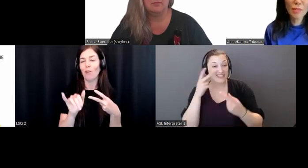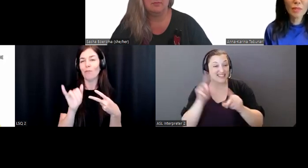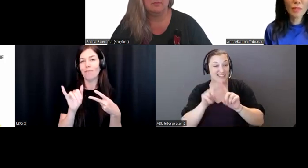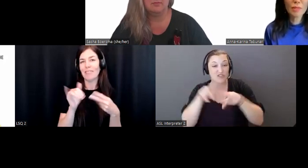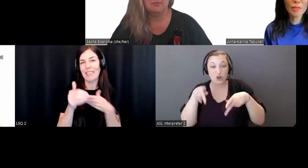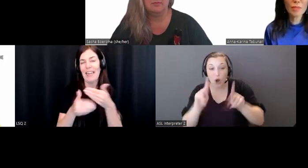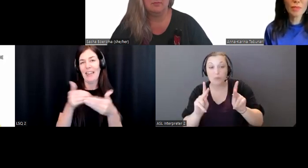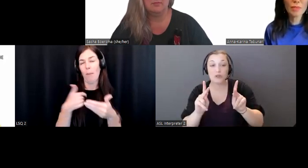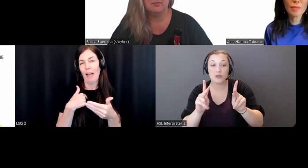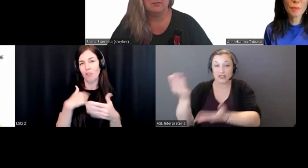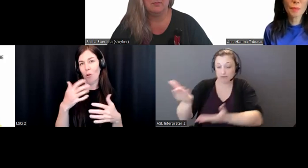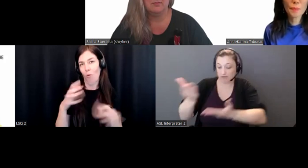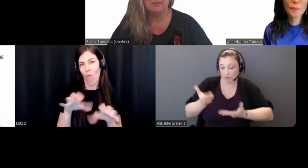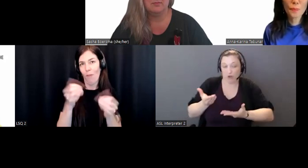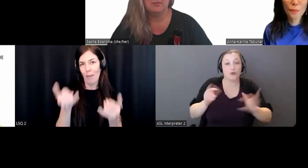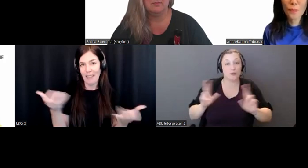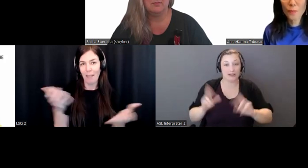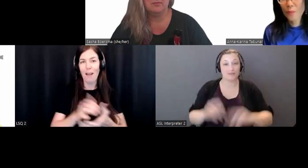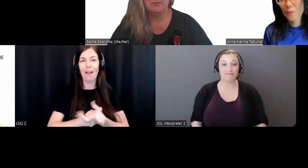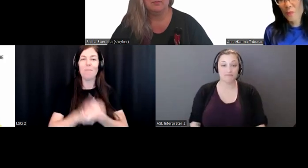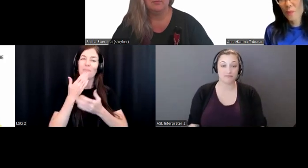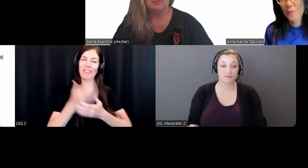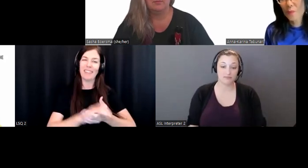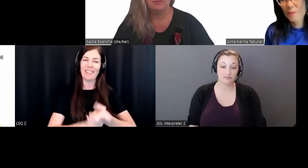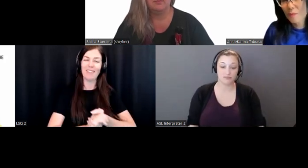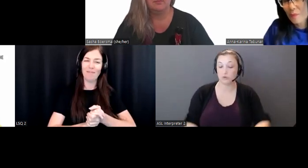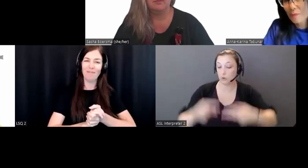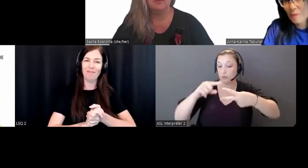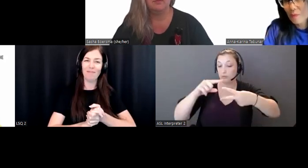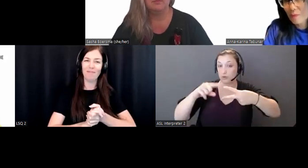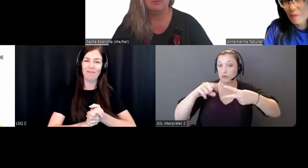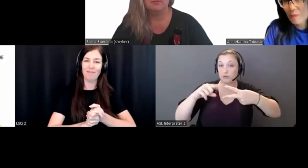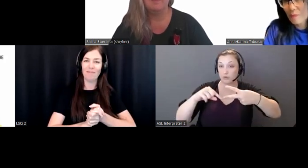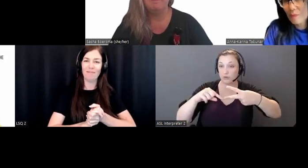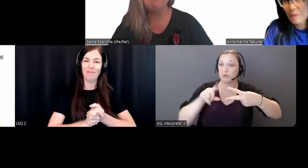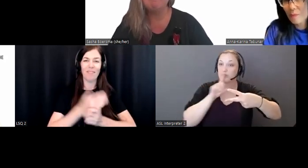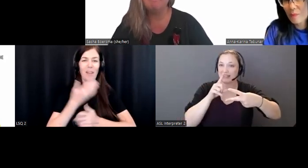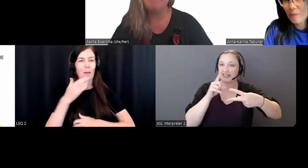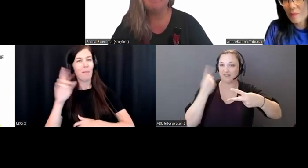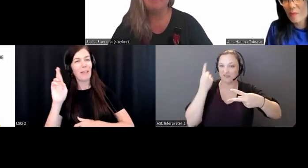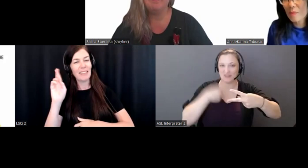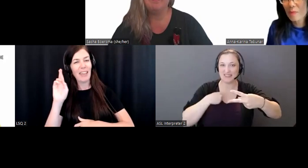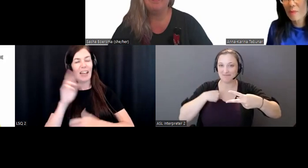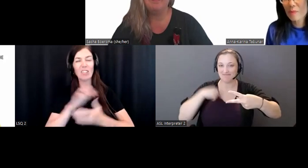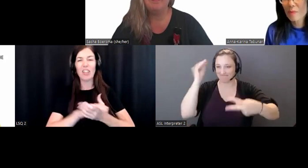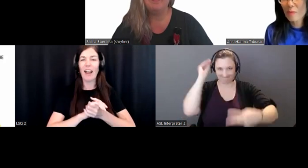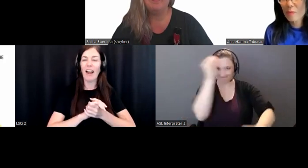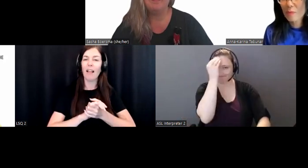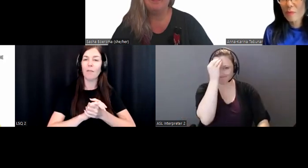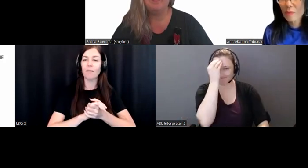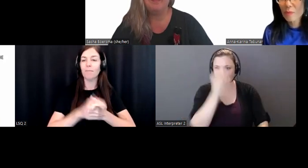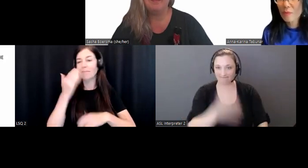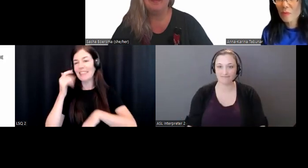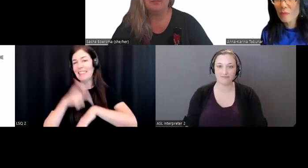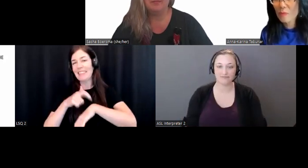are things that are at the forefront right now. I'm very conscious